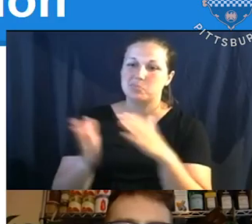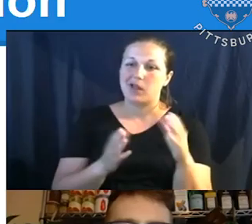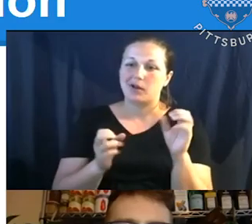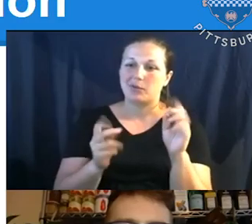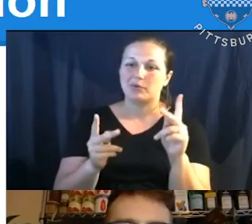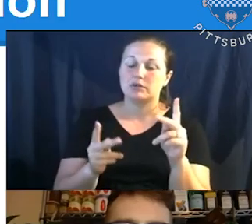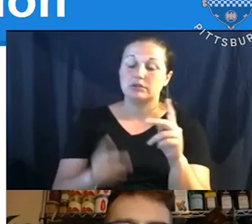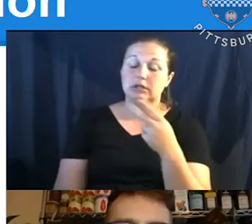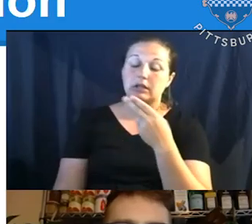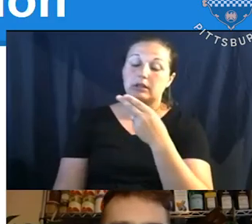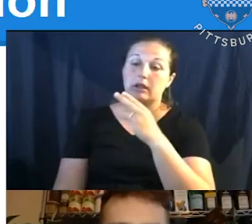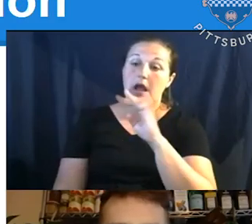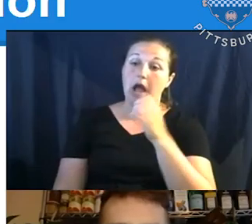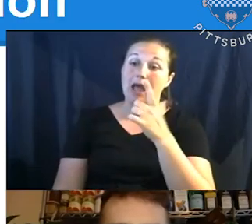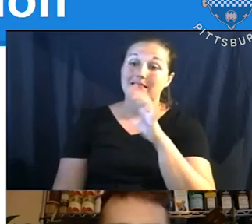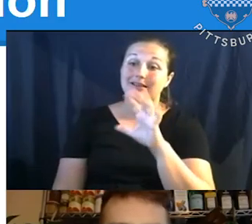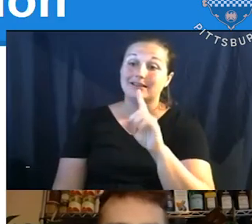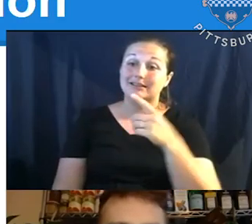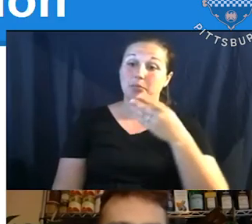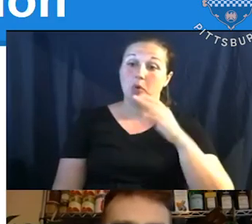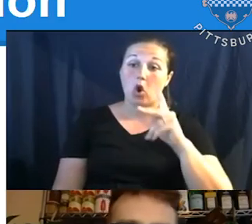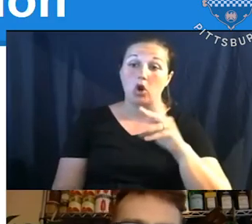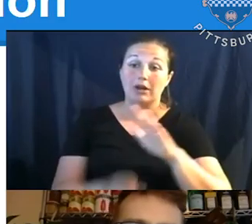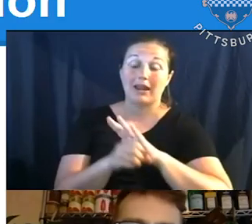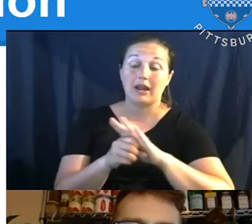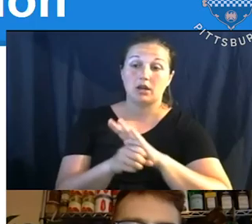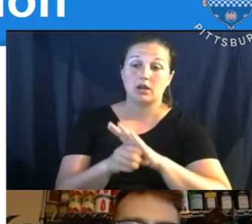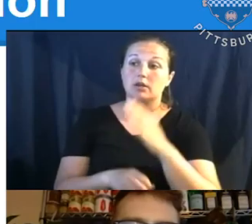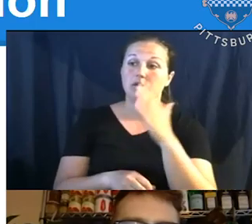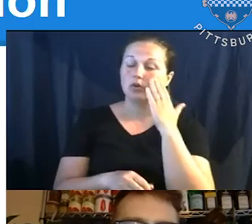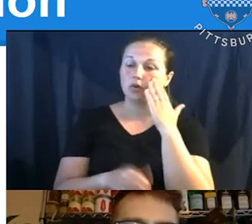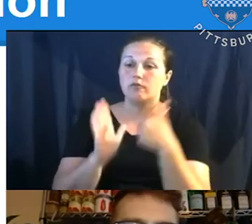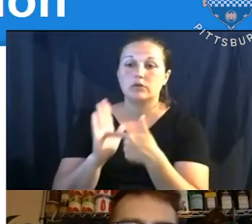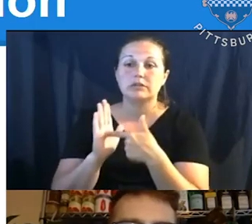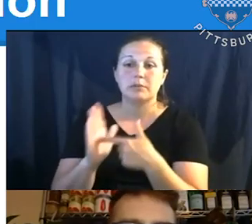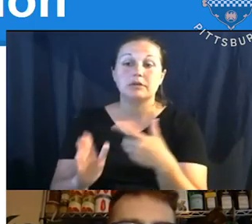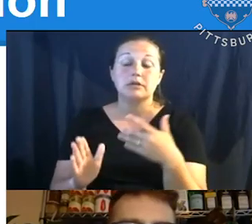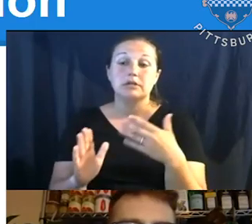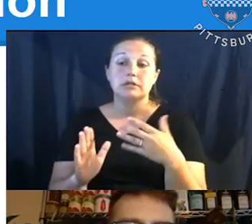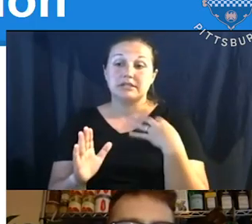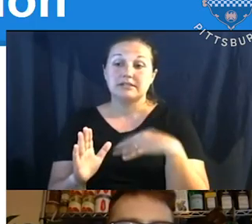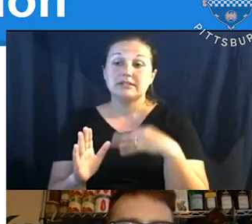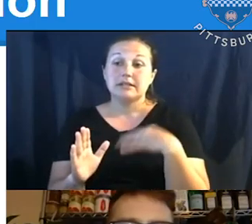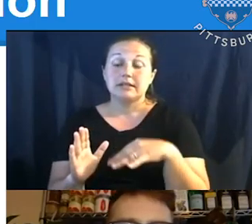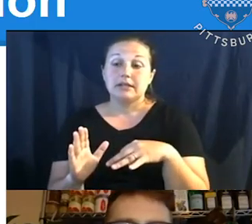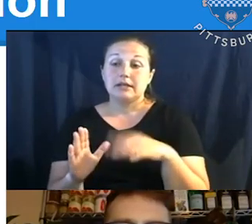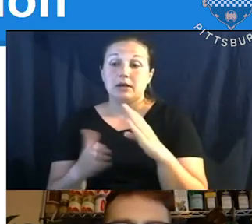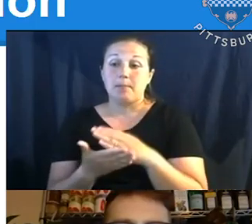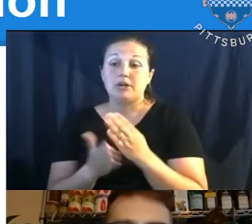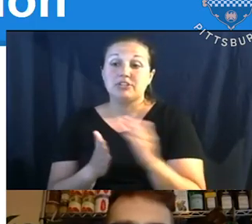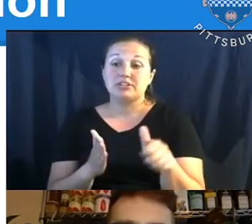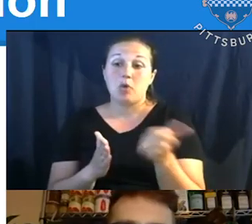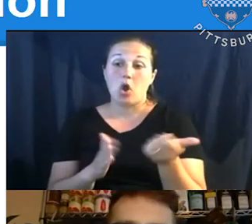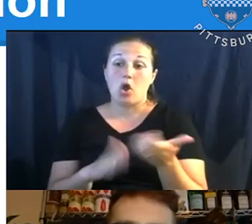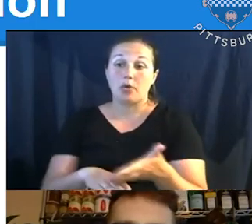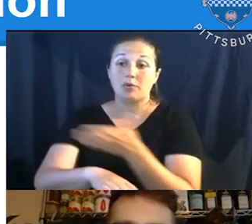the Highland Park area, um, you know, just as an example, the city will have had budgeted, um, some other improvements to the